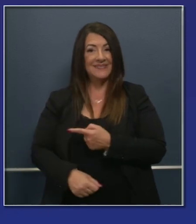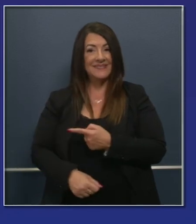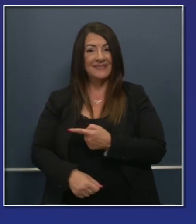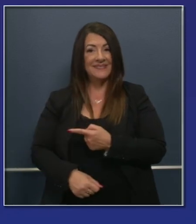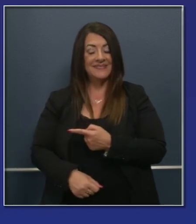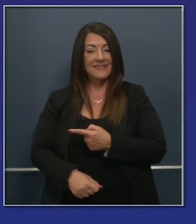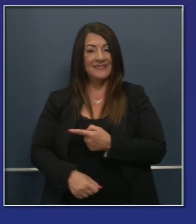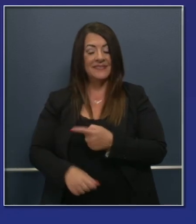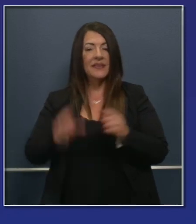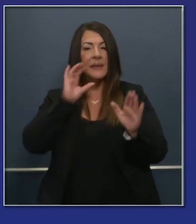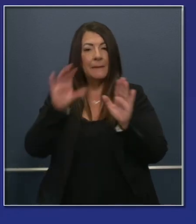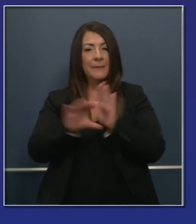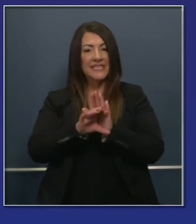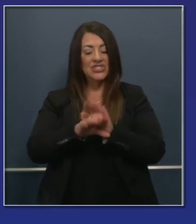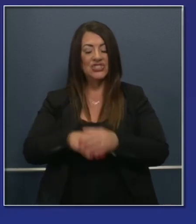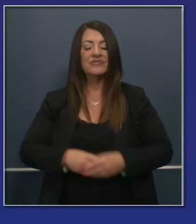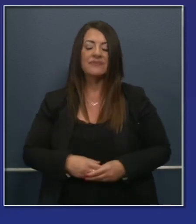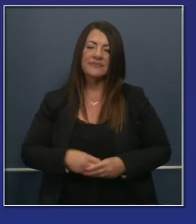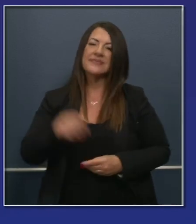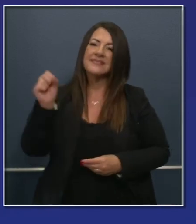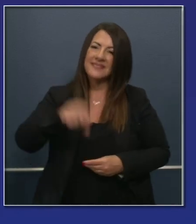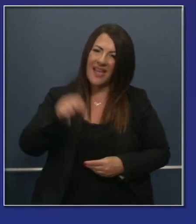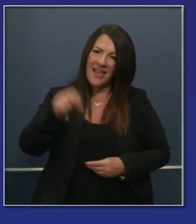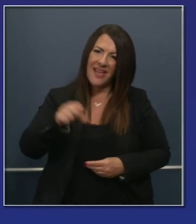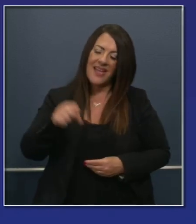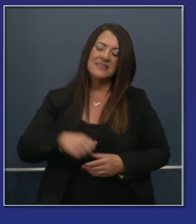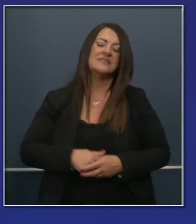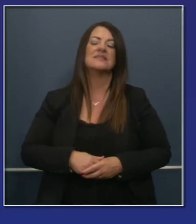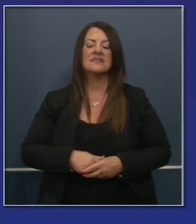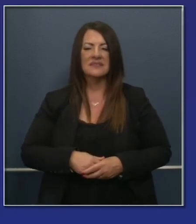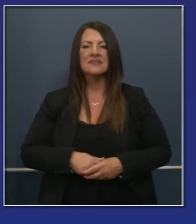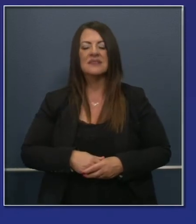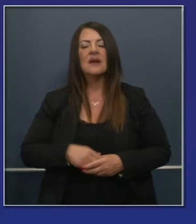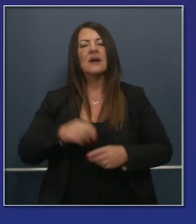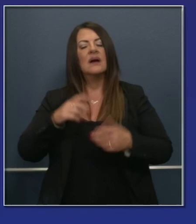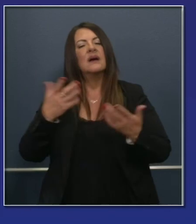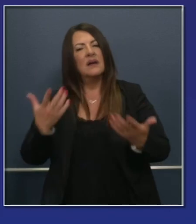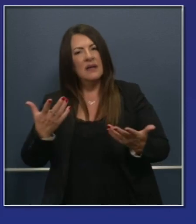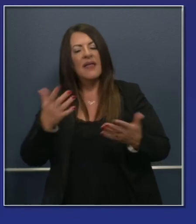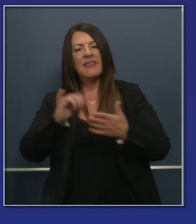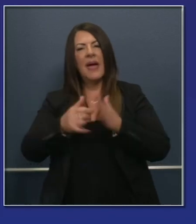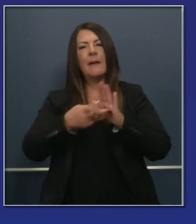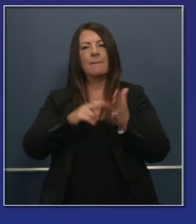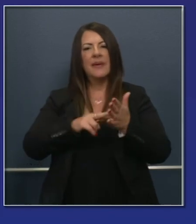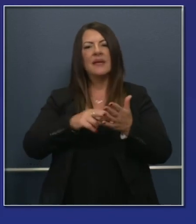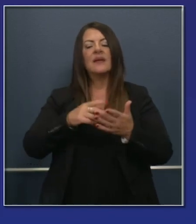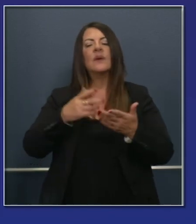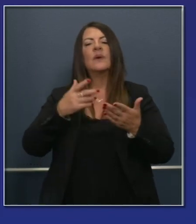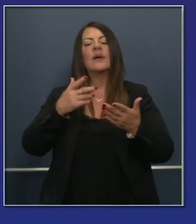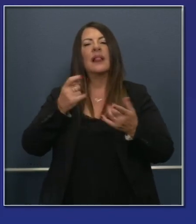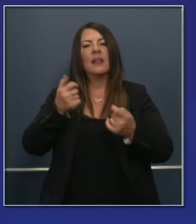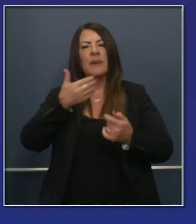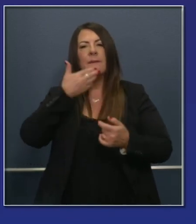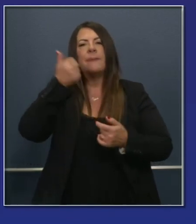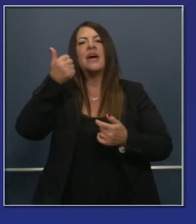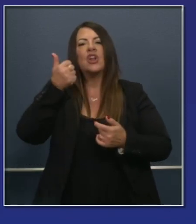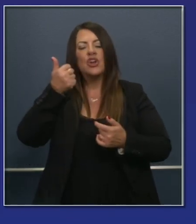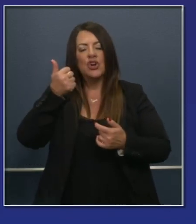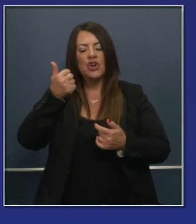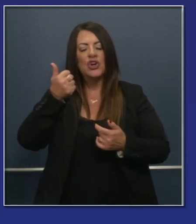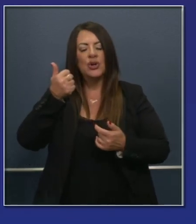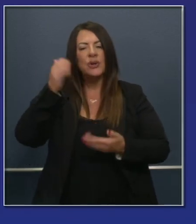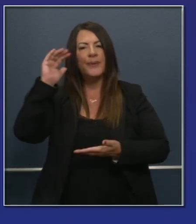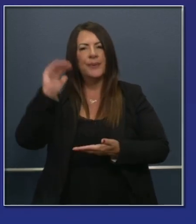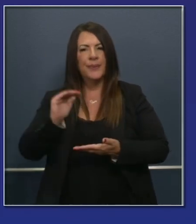the pie chart. Again, encouraging numbers, putting a little less pressure on the system. But again, that pressure persists in